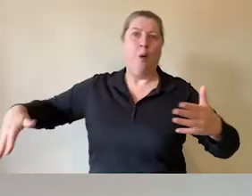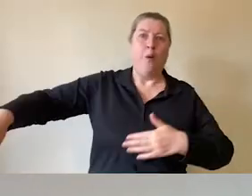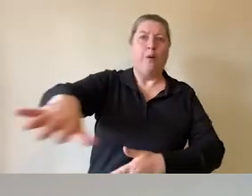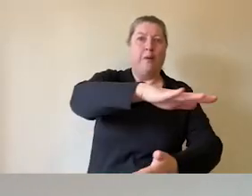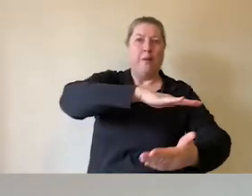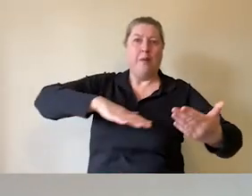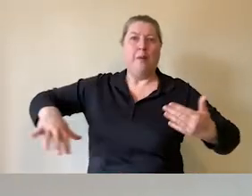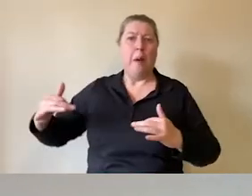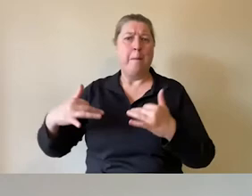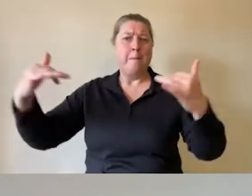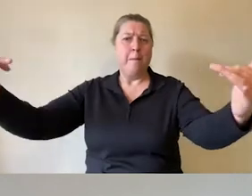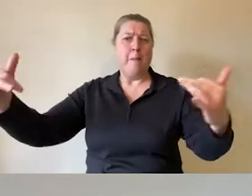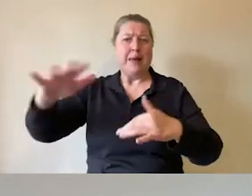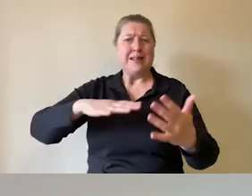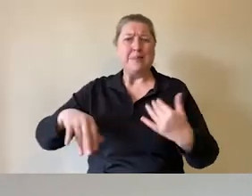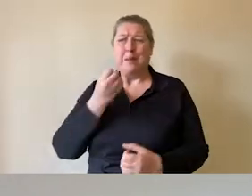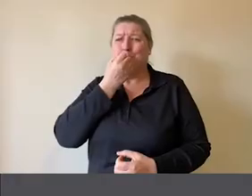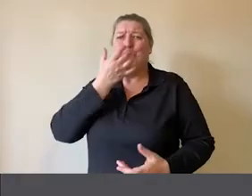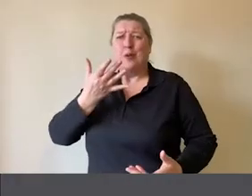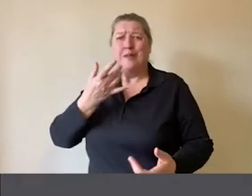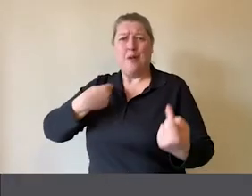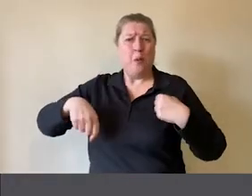space for us to populate.